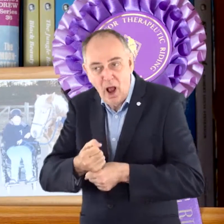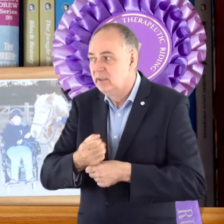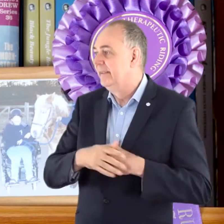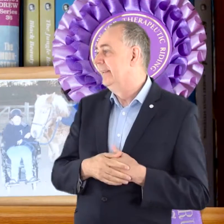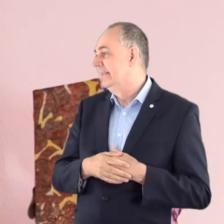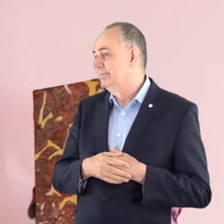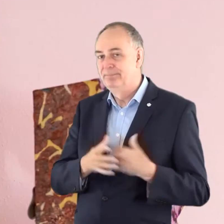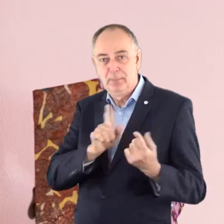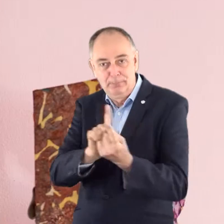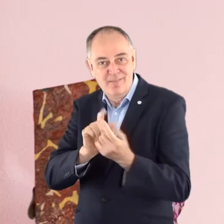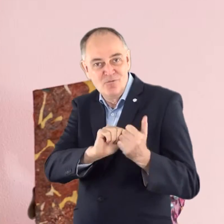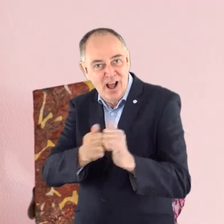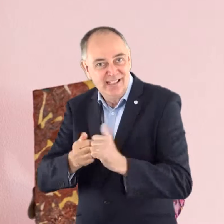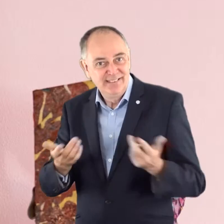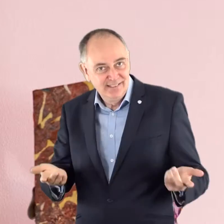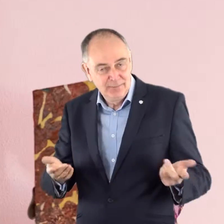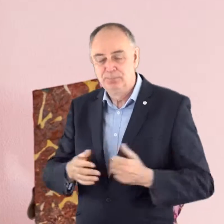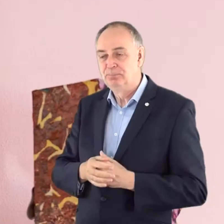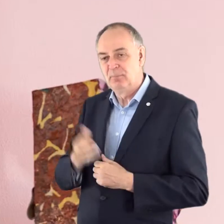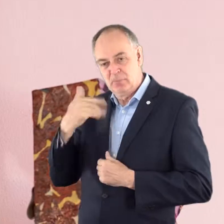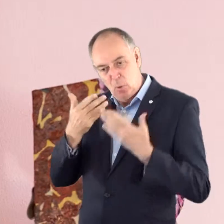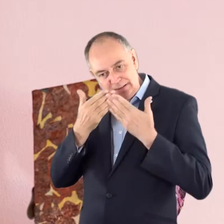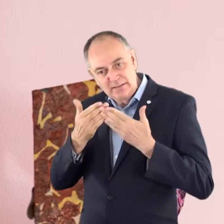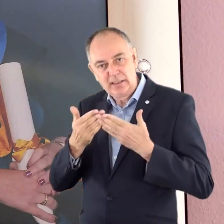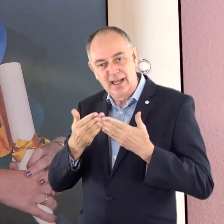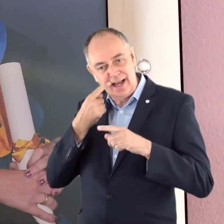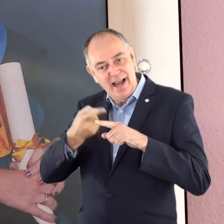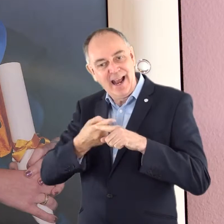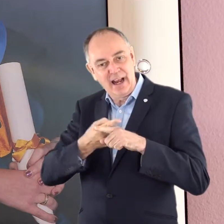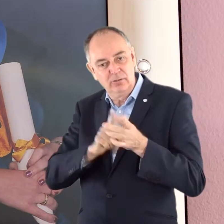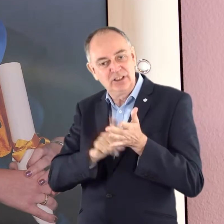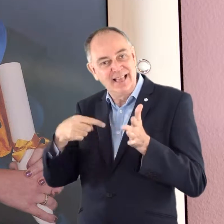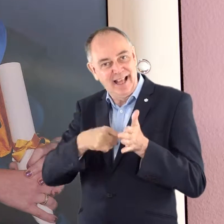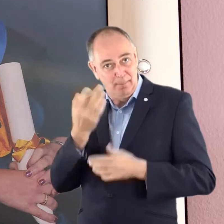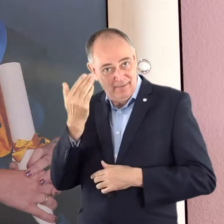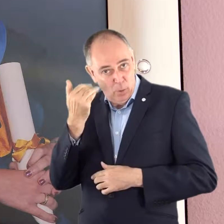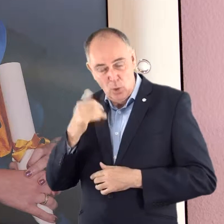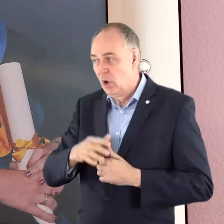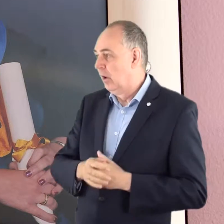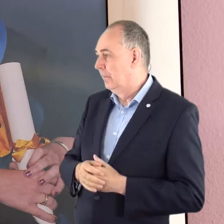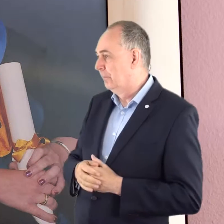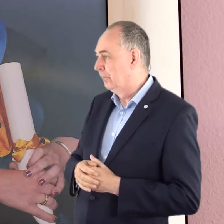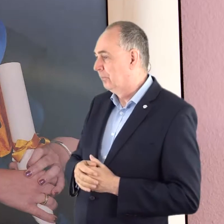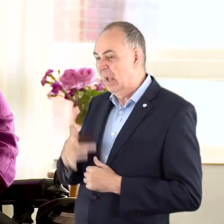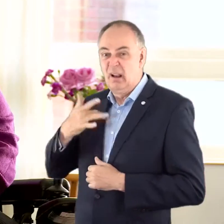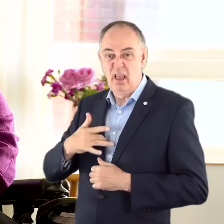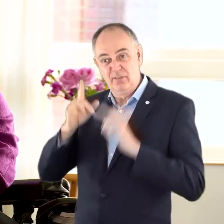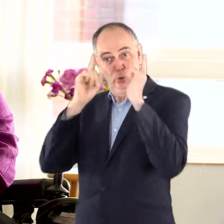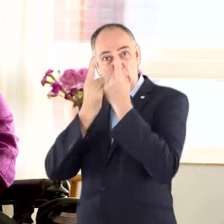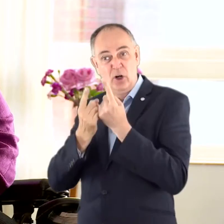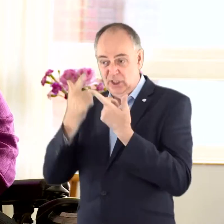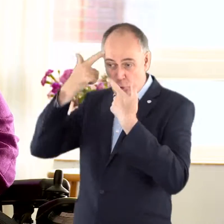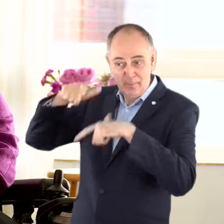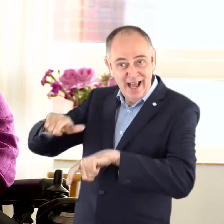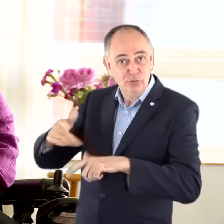At uni I studied English literature, I lived in a horse of residence with five